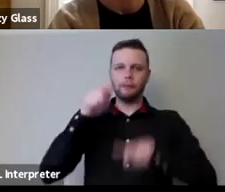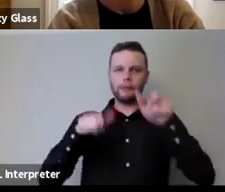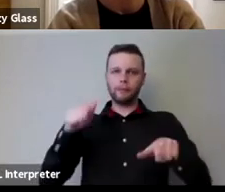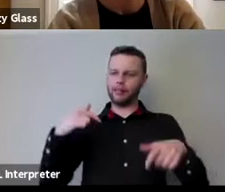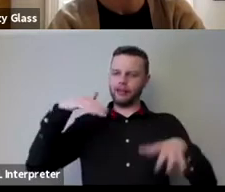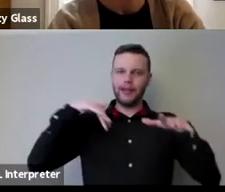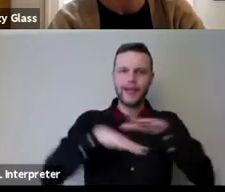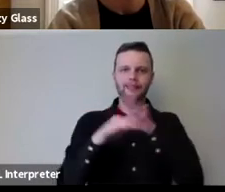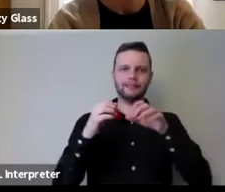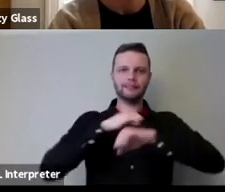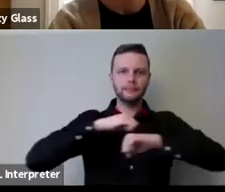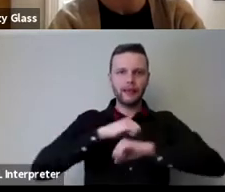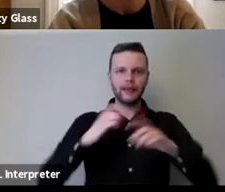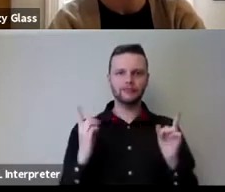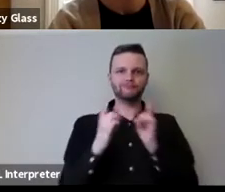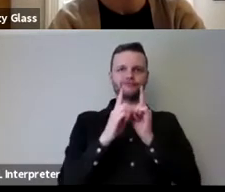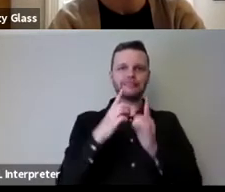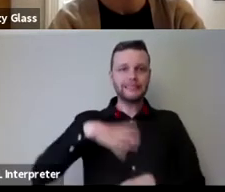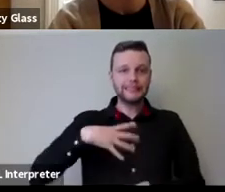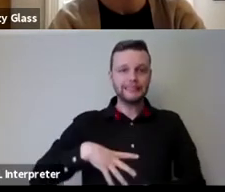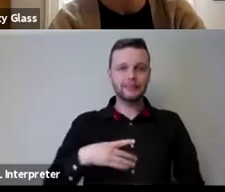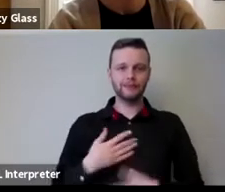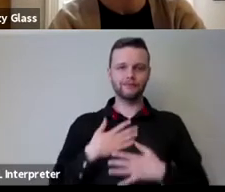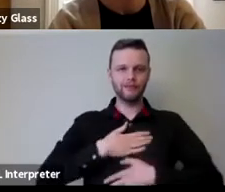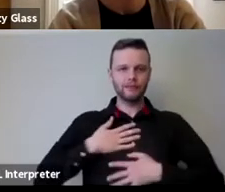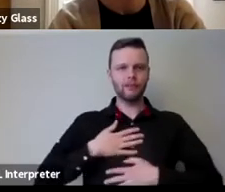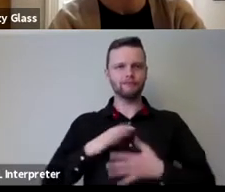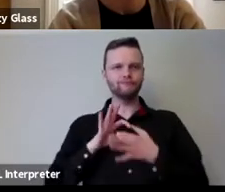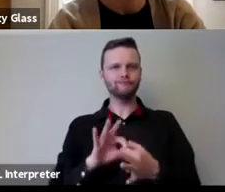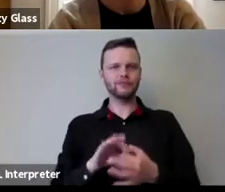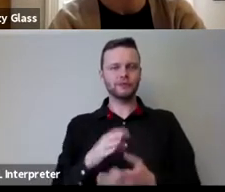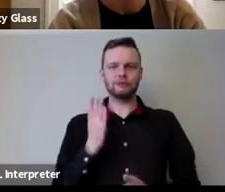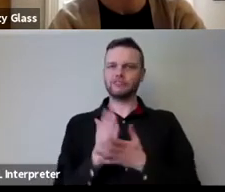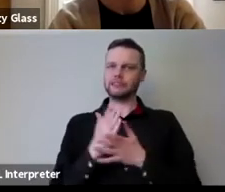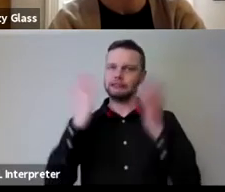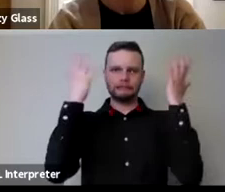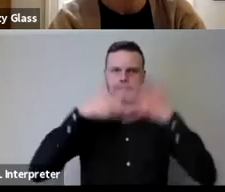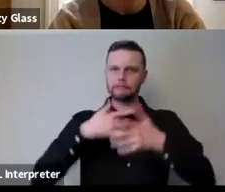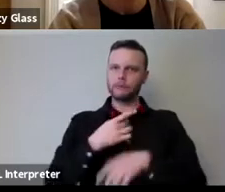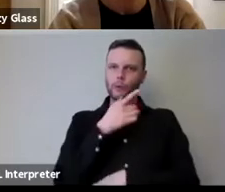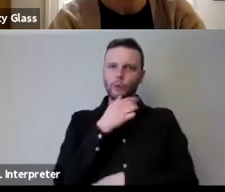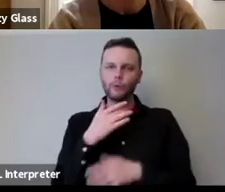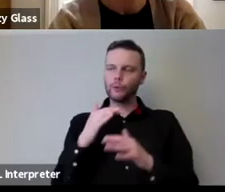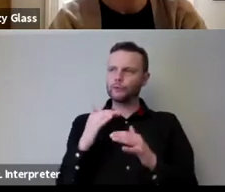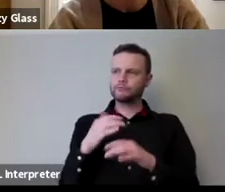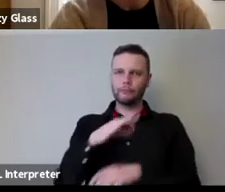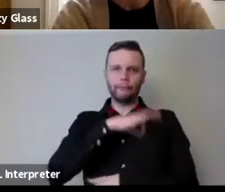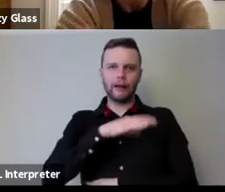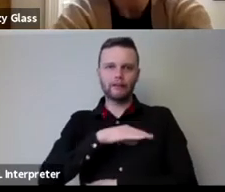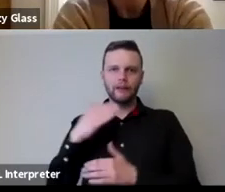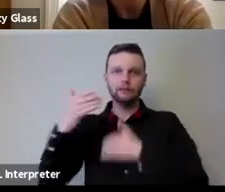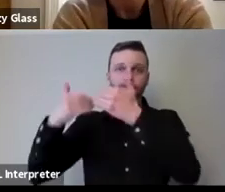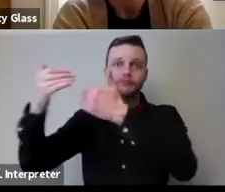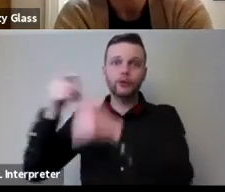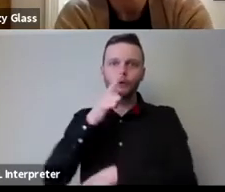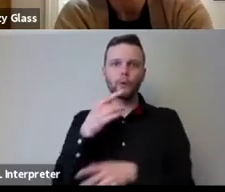actual physical emotional engagement so i've got real concerns about who floats in the circumstances and who doesn't